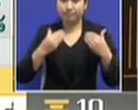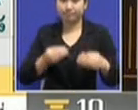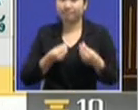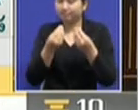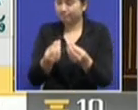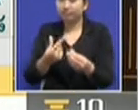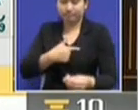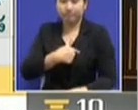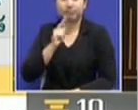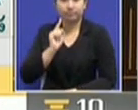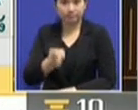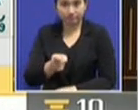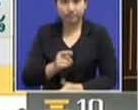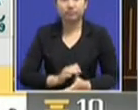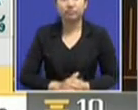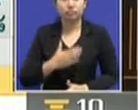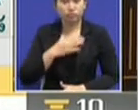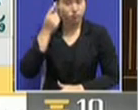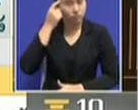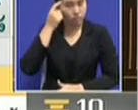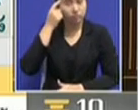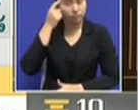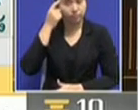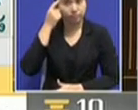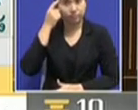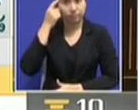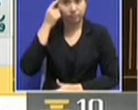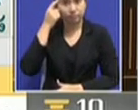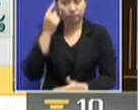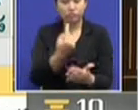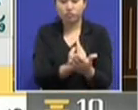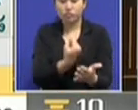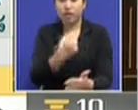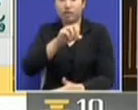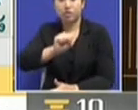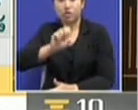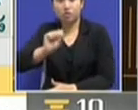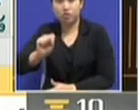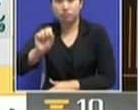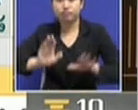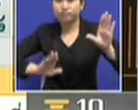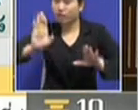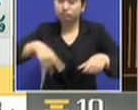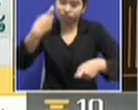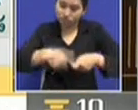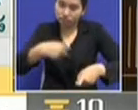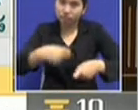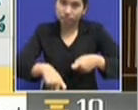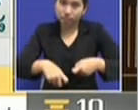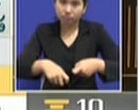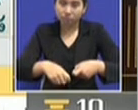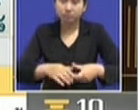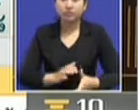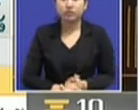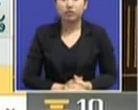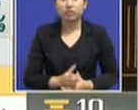Yes. And one word that's coming out of Kun Seri Suwan Panon perhaps, we can say that it's word of